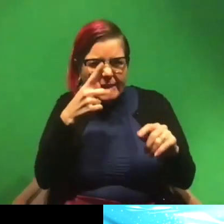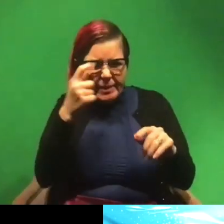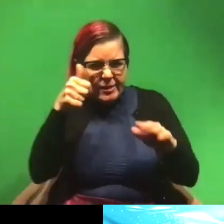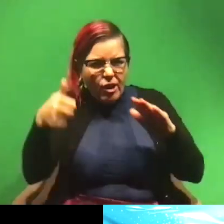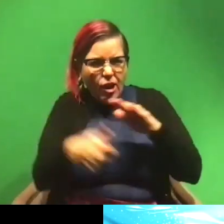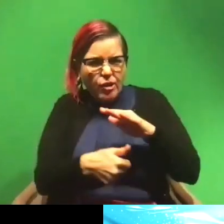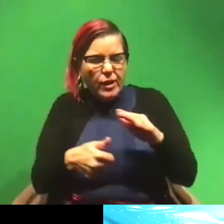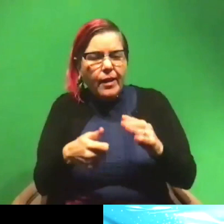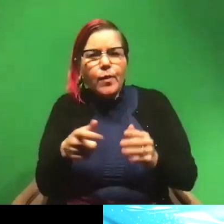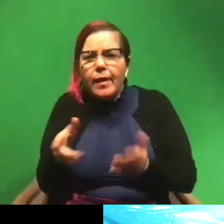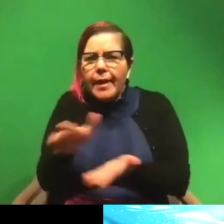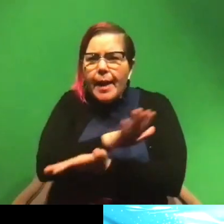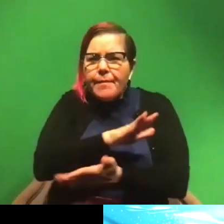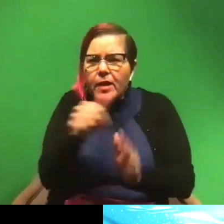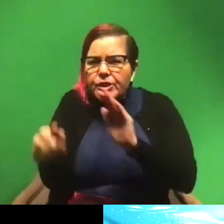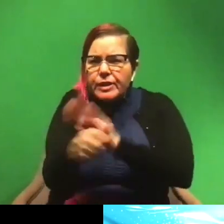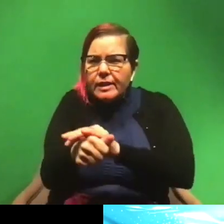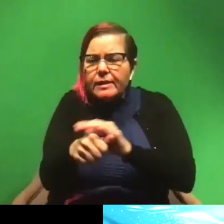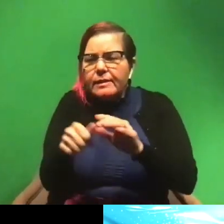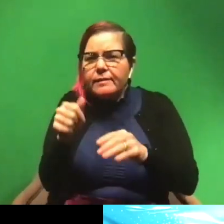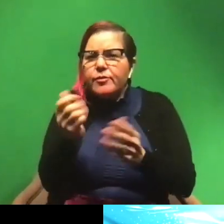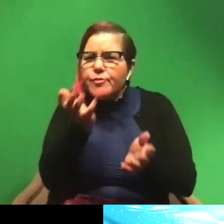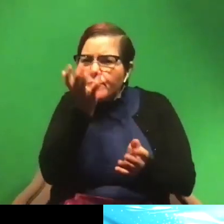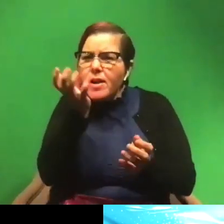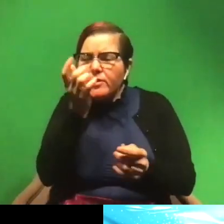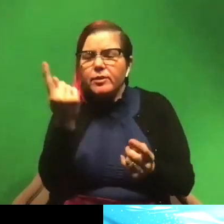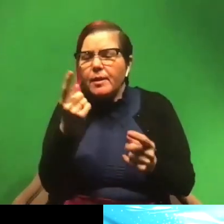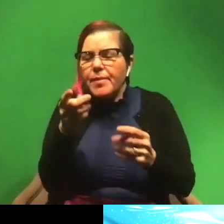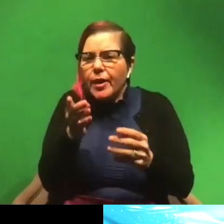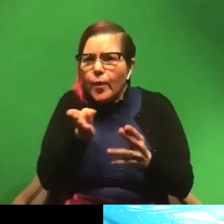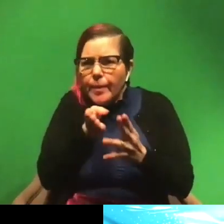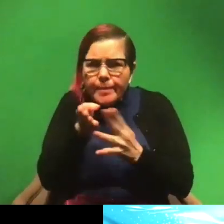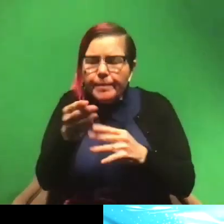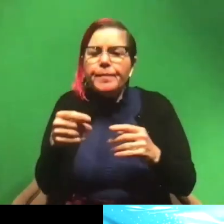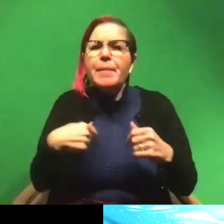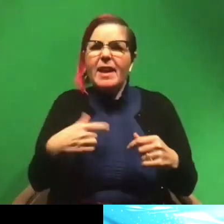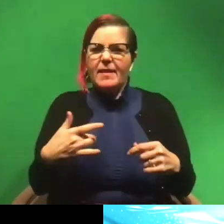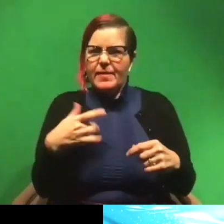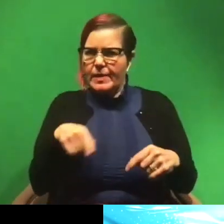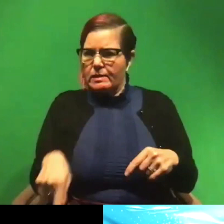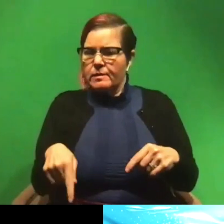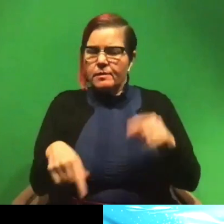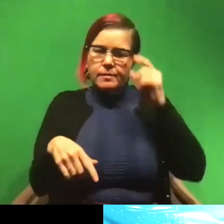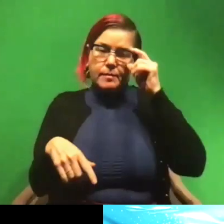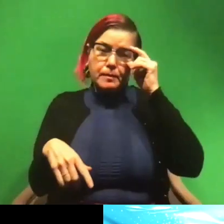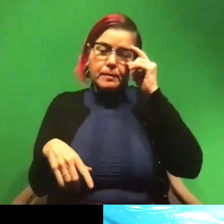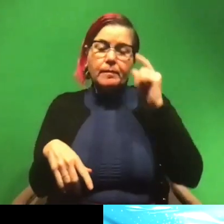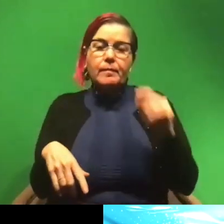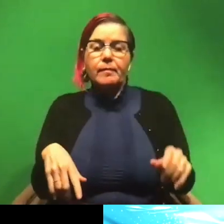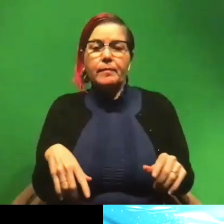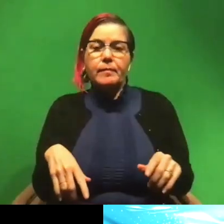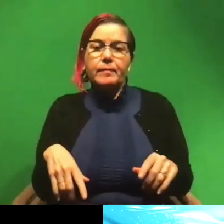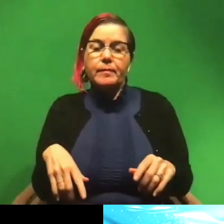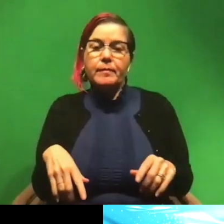they're camouflaged, or hidden in seagrass, and little crevices and stuff, but they can feel them. And so that is